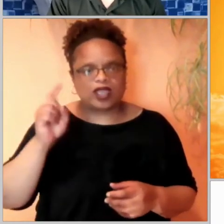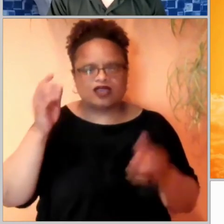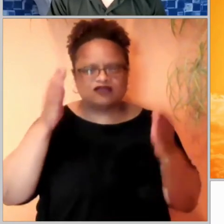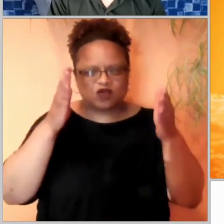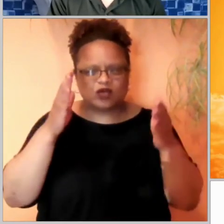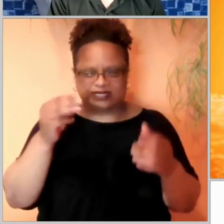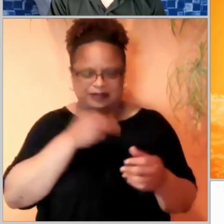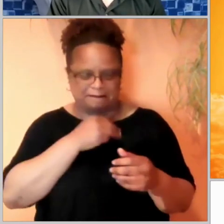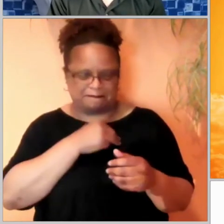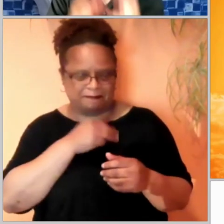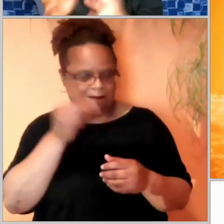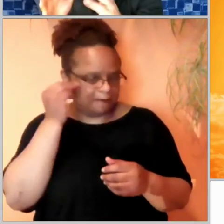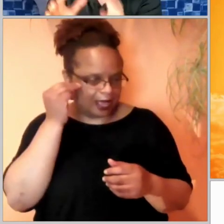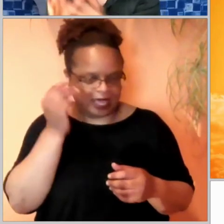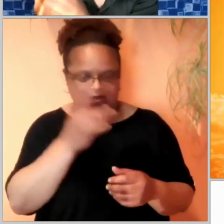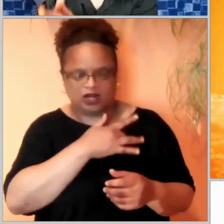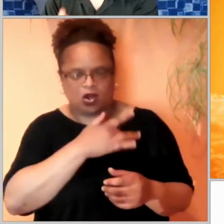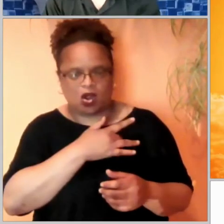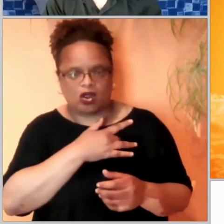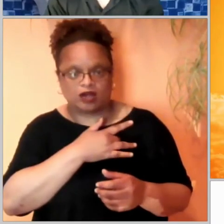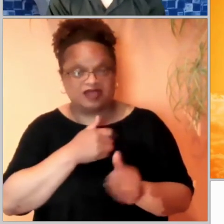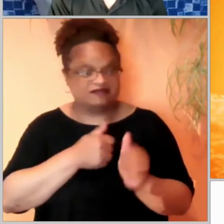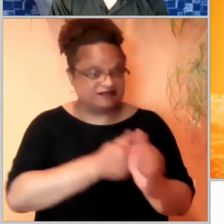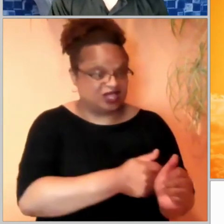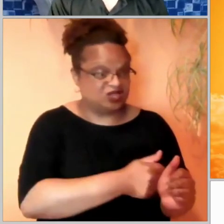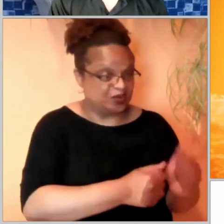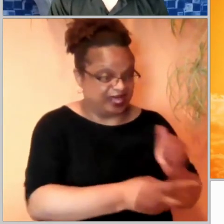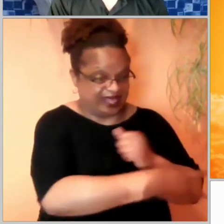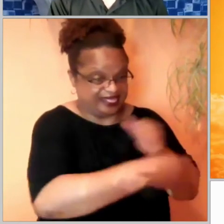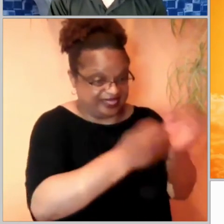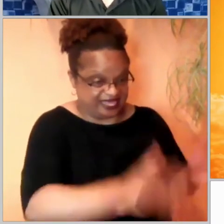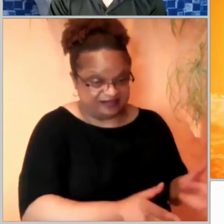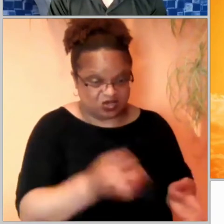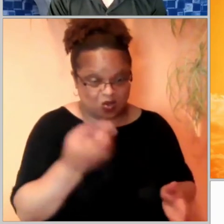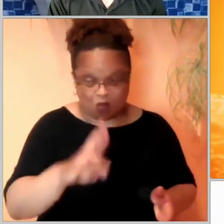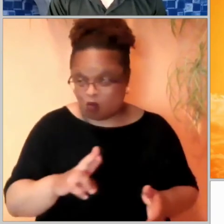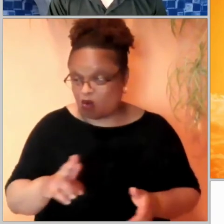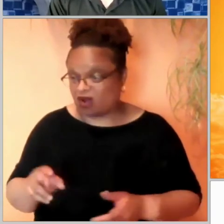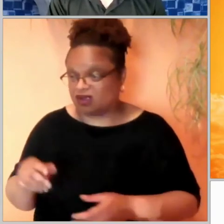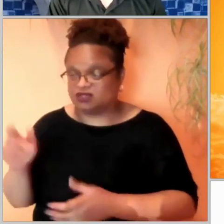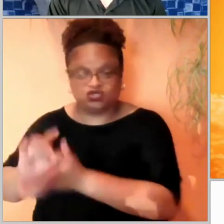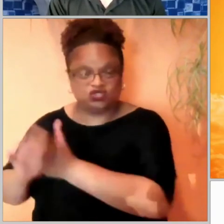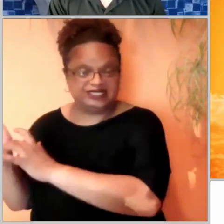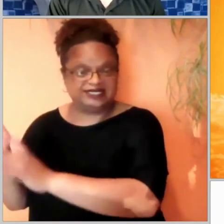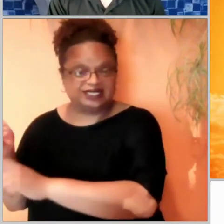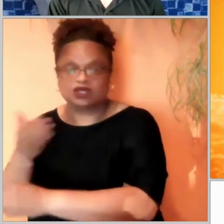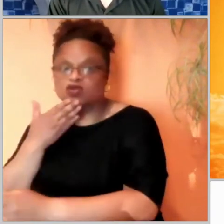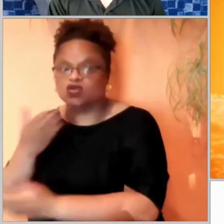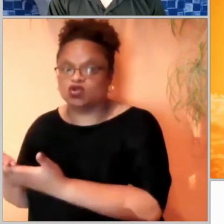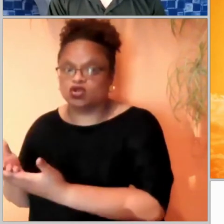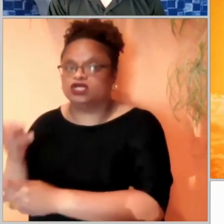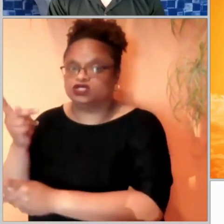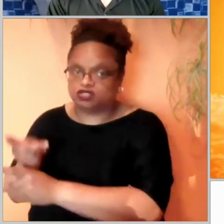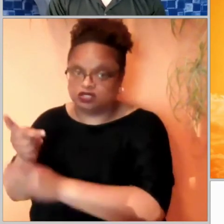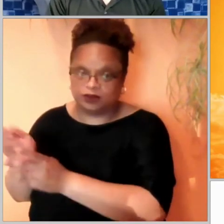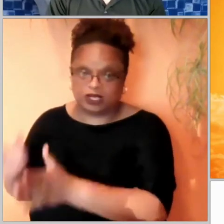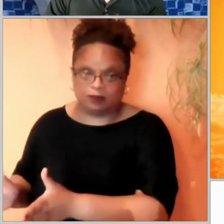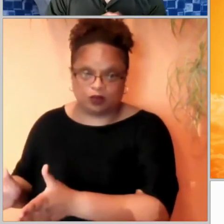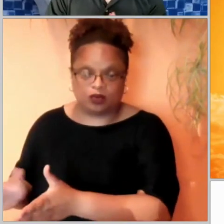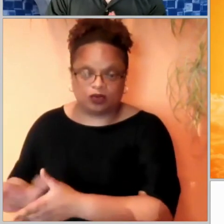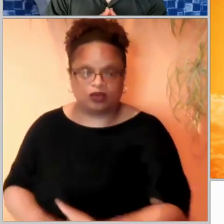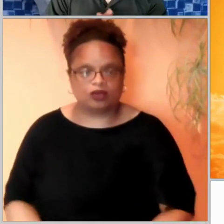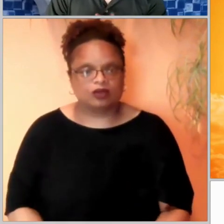are you going to follow? The thieves, the robbers were only interested in themselves or the good shepherd. So